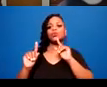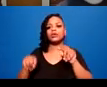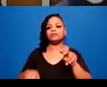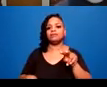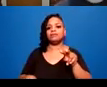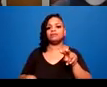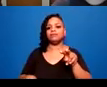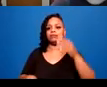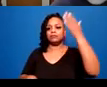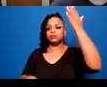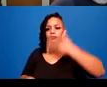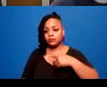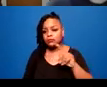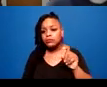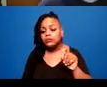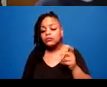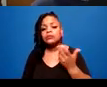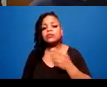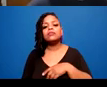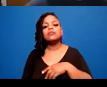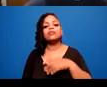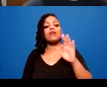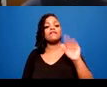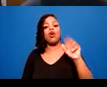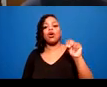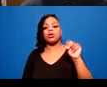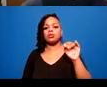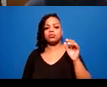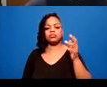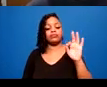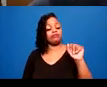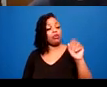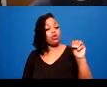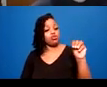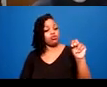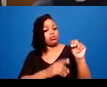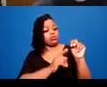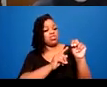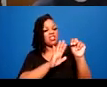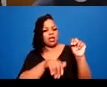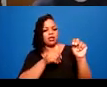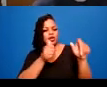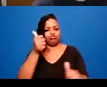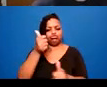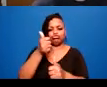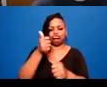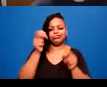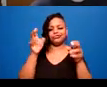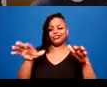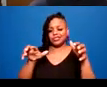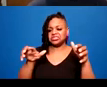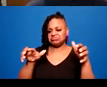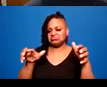Fawn is a subset of freeze and it describes when people perceive